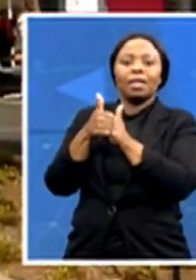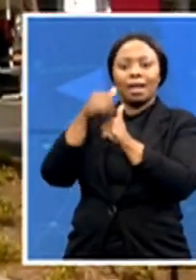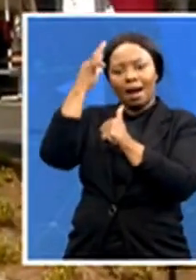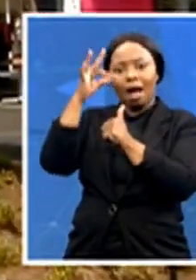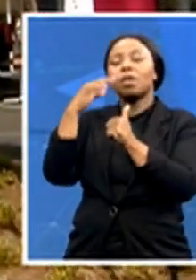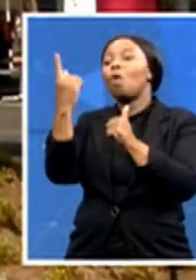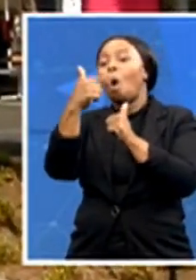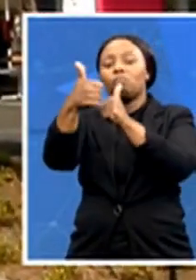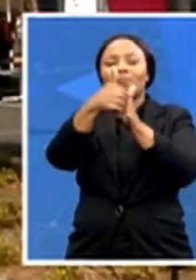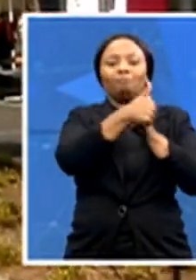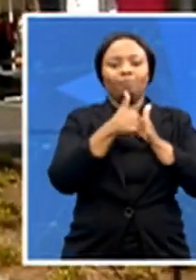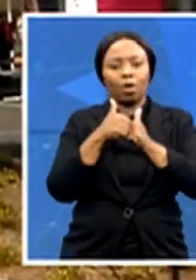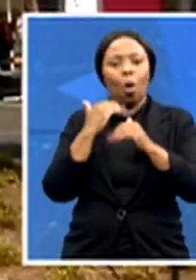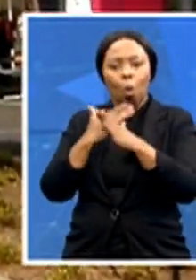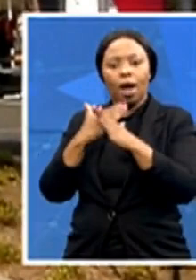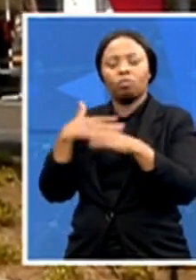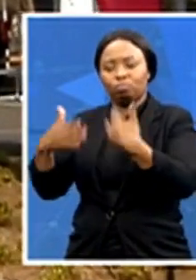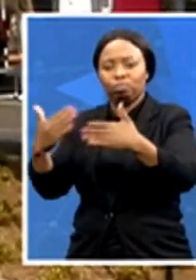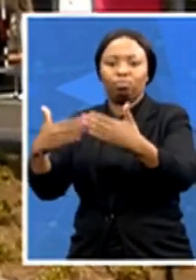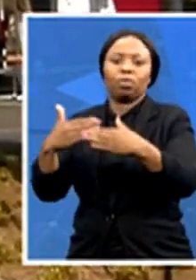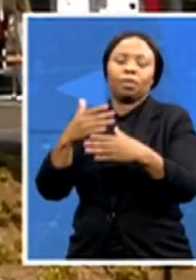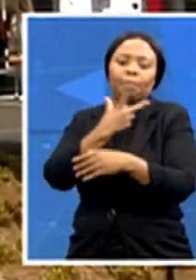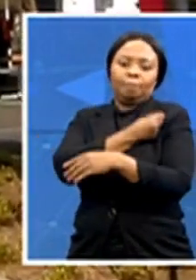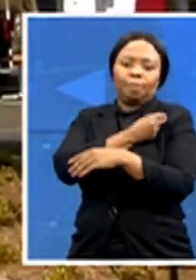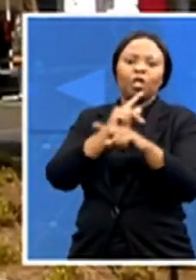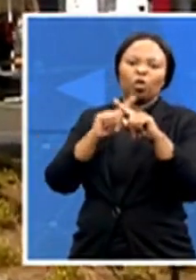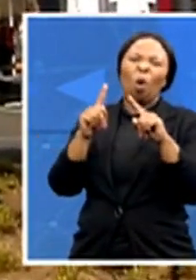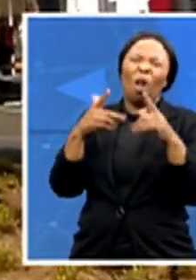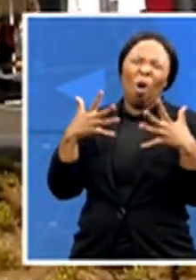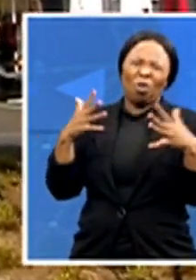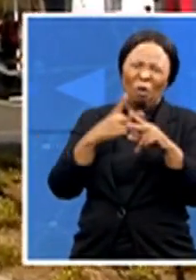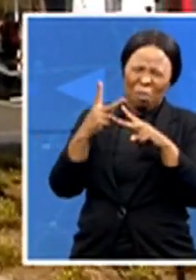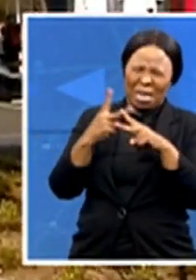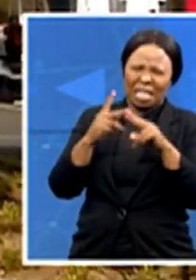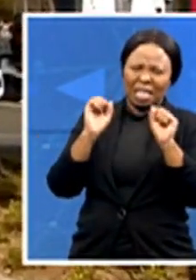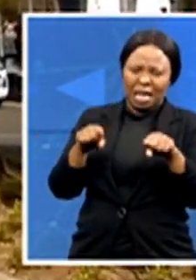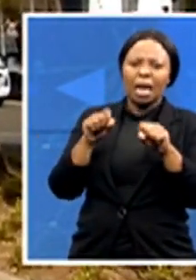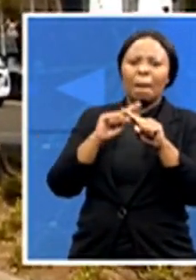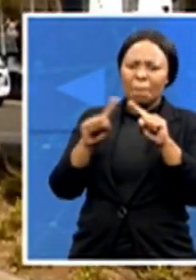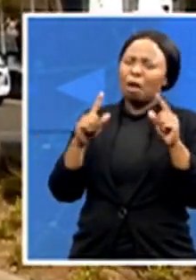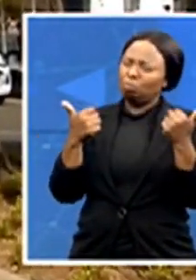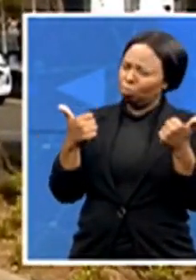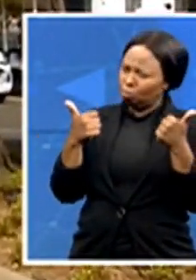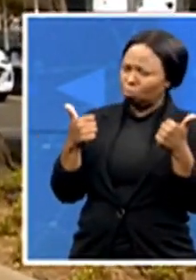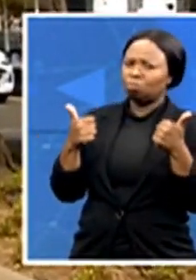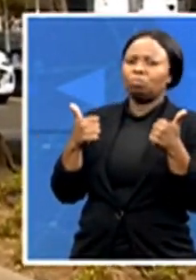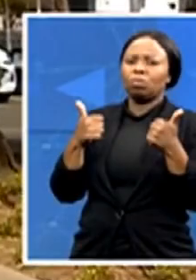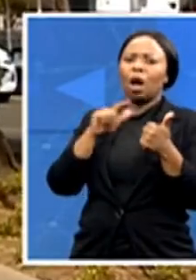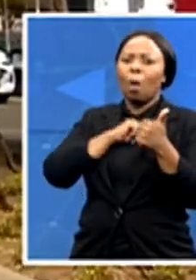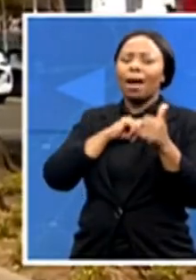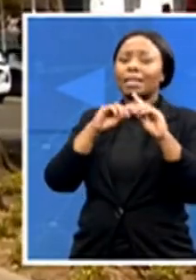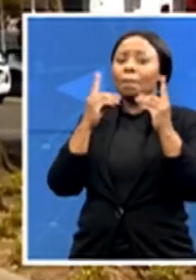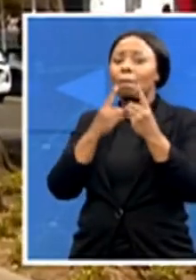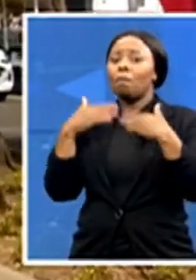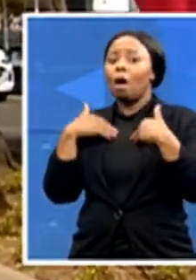went into this was quite a lot of planning, but being a pop-up site is quite cool because we partnered with Houghton Masjid, we partnered with Muslims Association